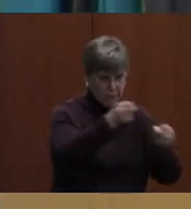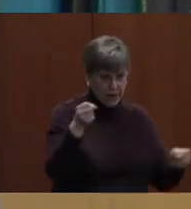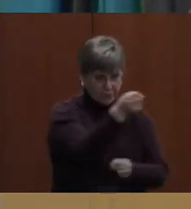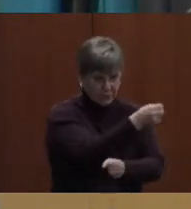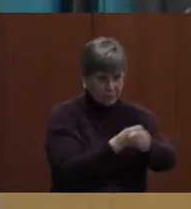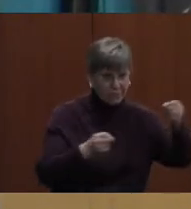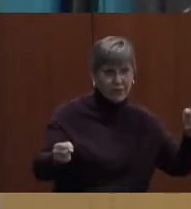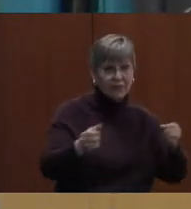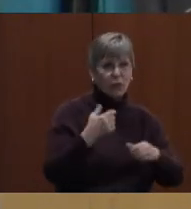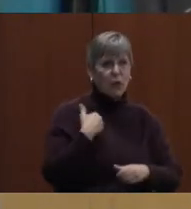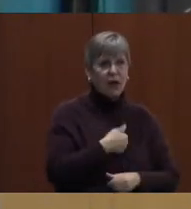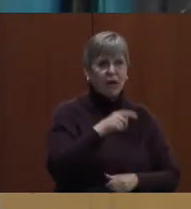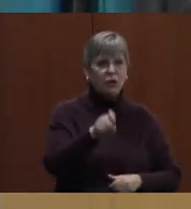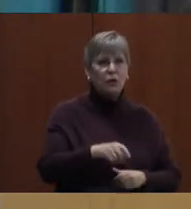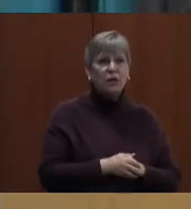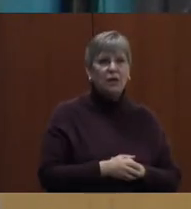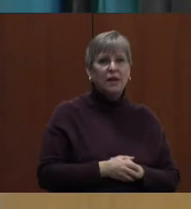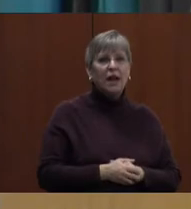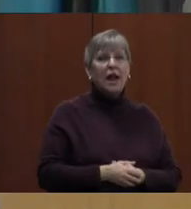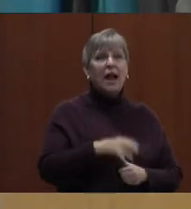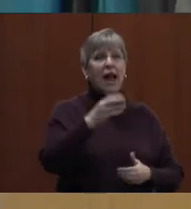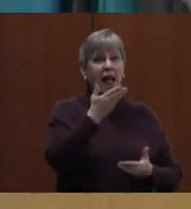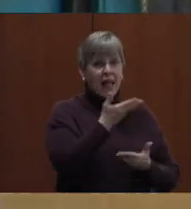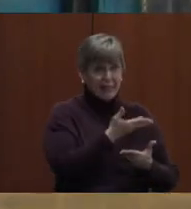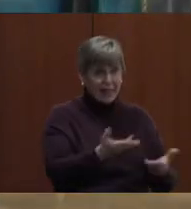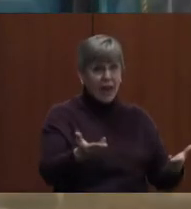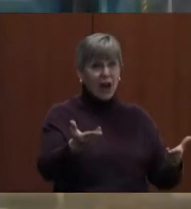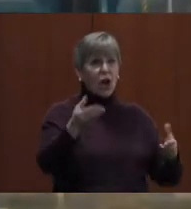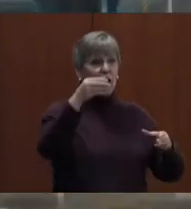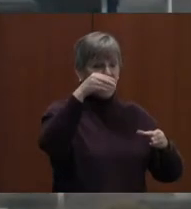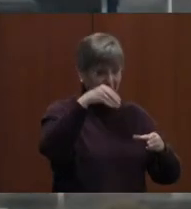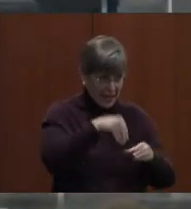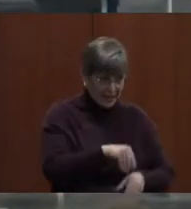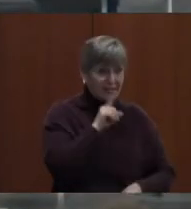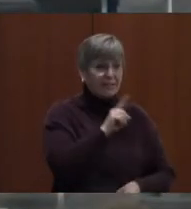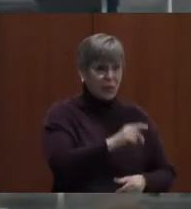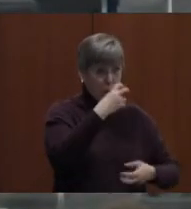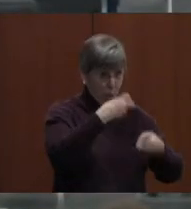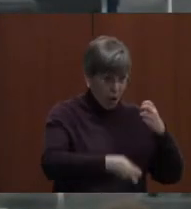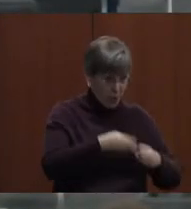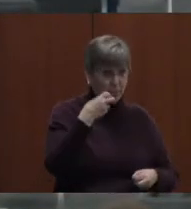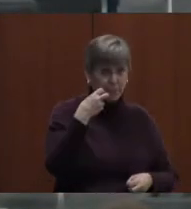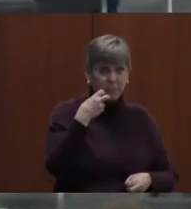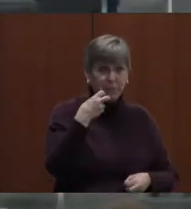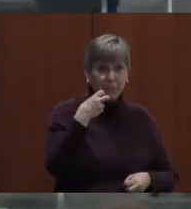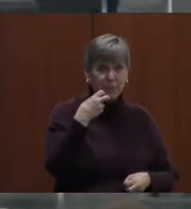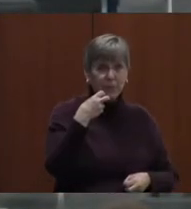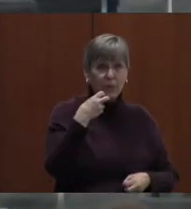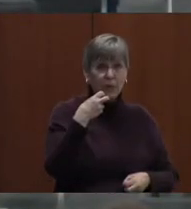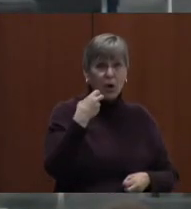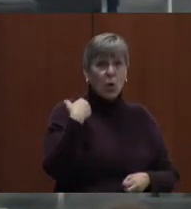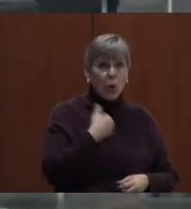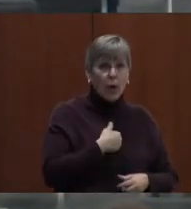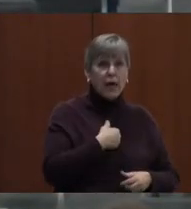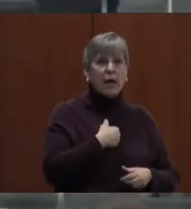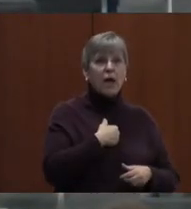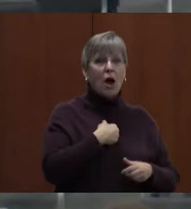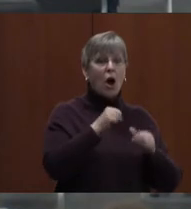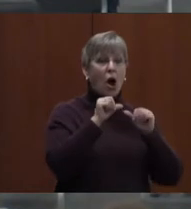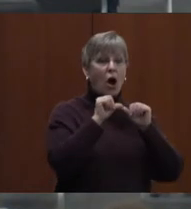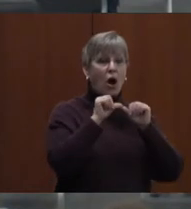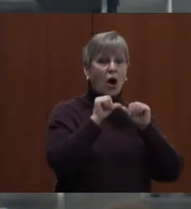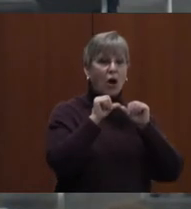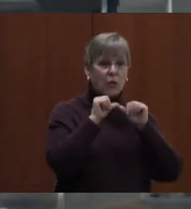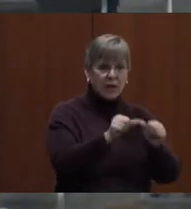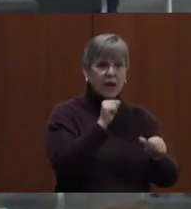have. And therein lies the problem is that we're continually not asking and